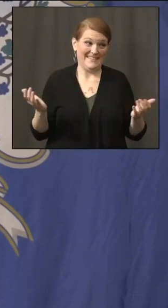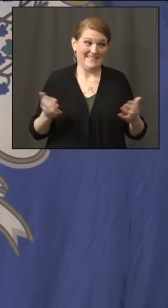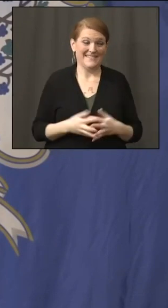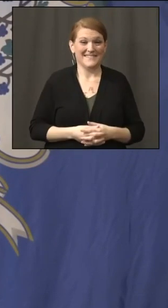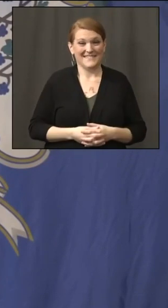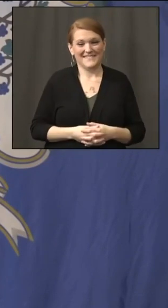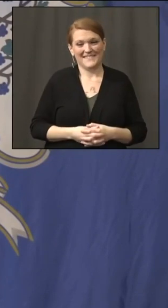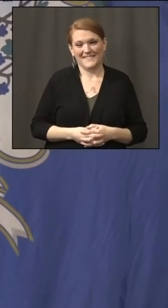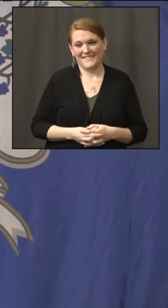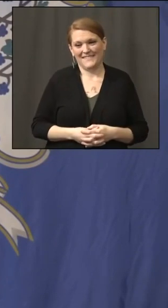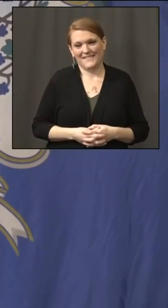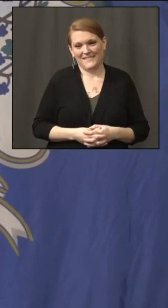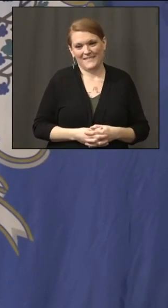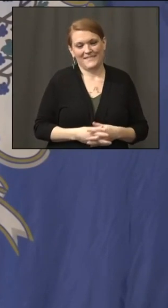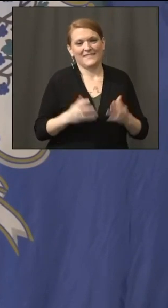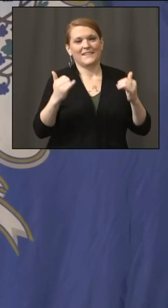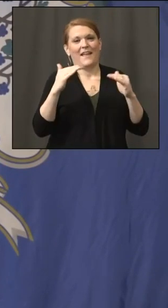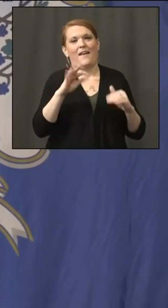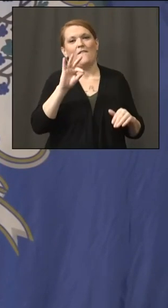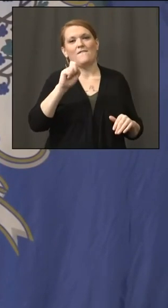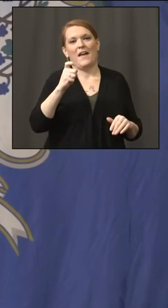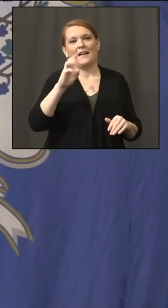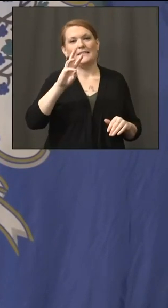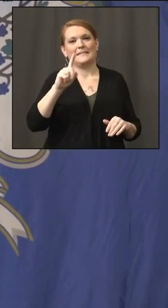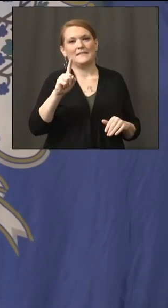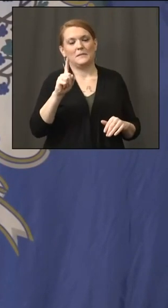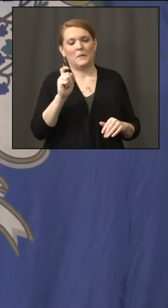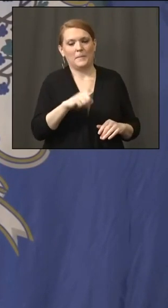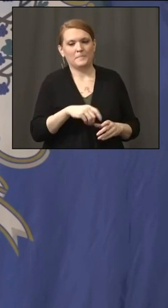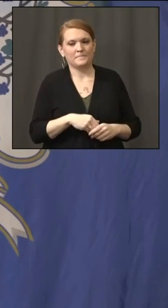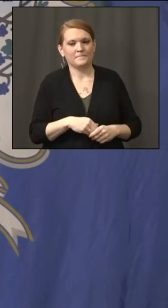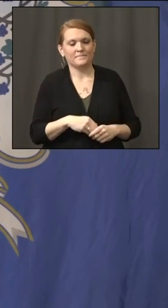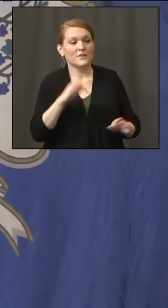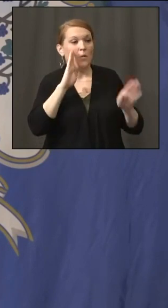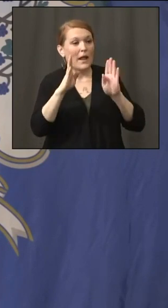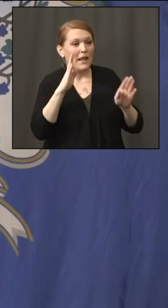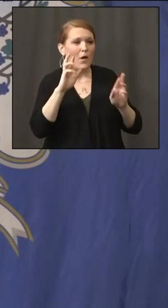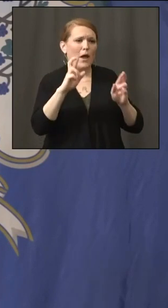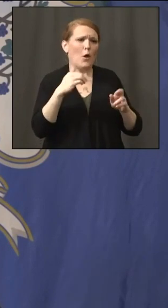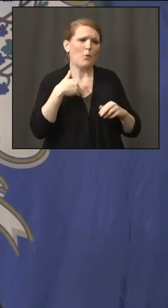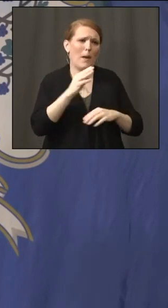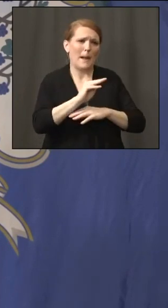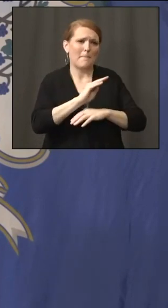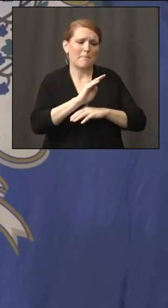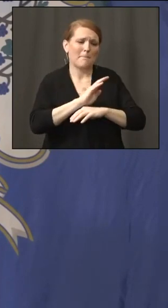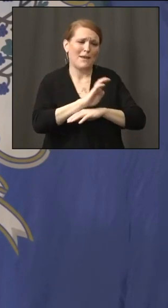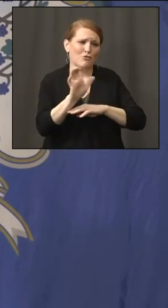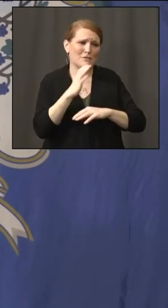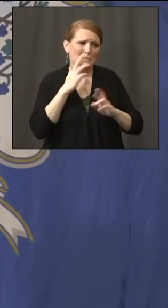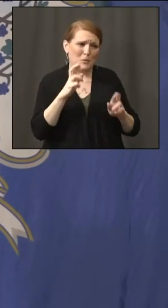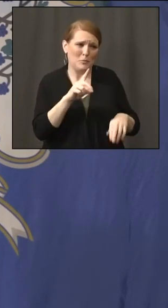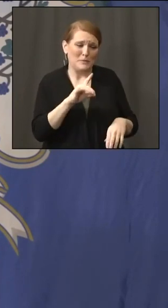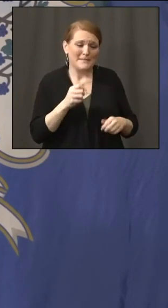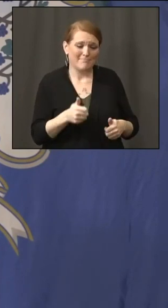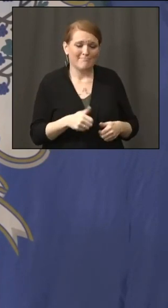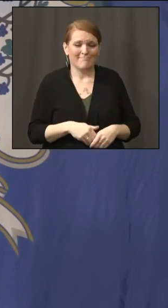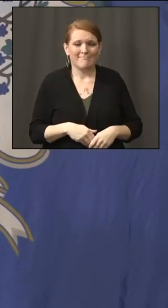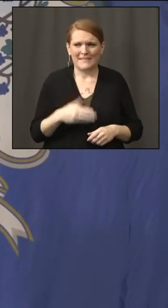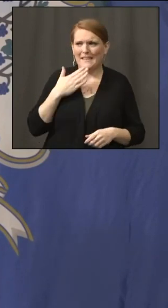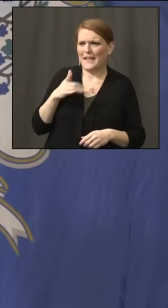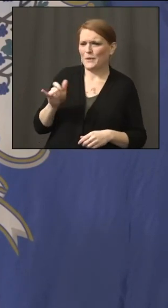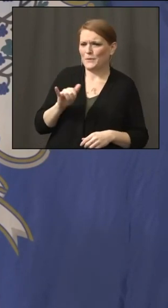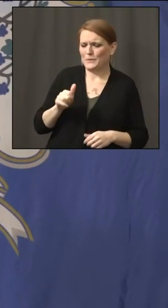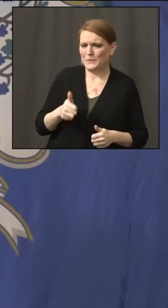Fox 61. Hey, Governor, it's Mac here, and I hope you had a Merry Christmas. Matt. I just I just wanted to ask you,